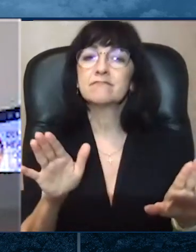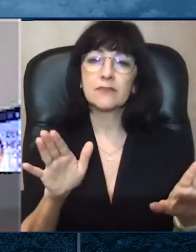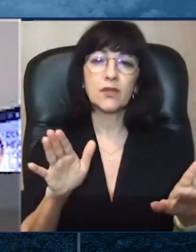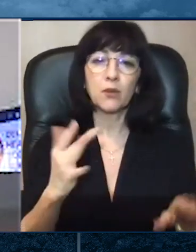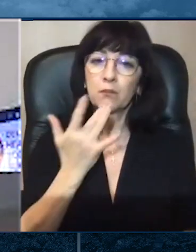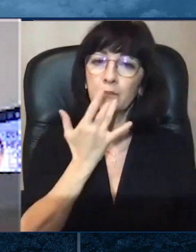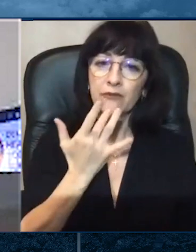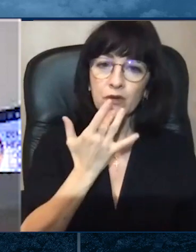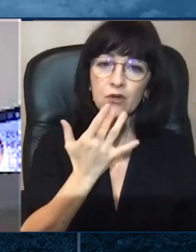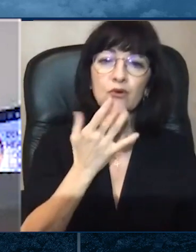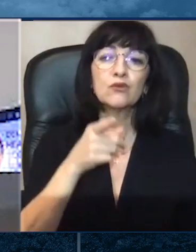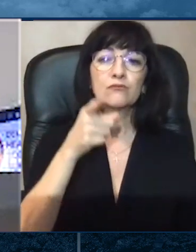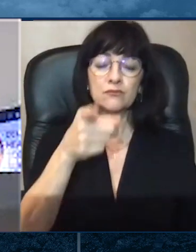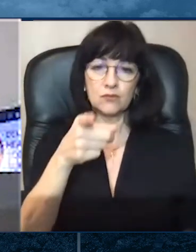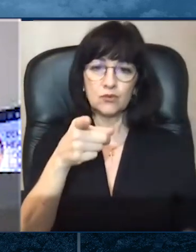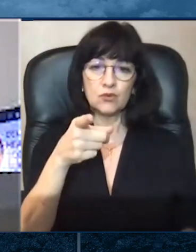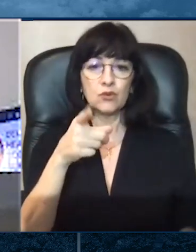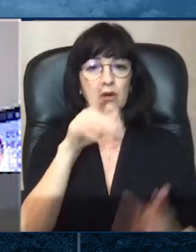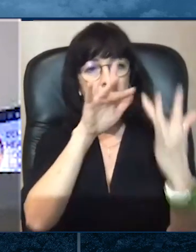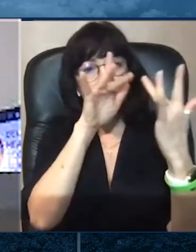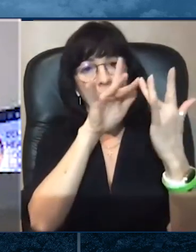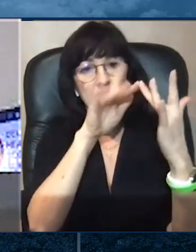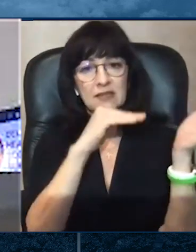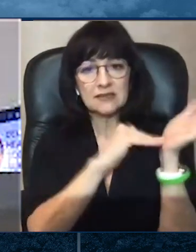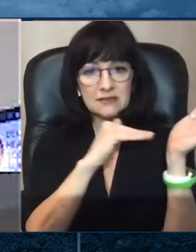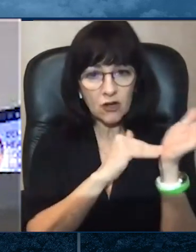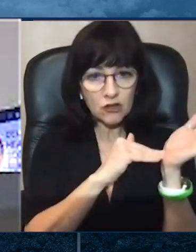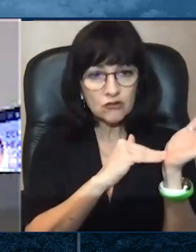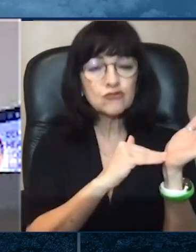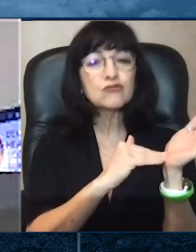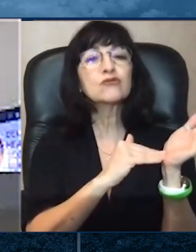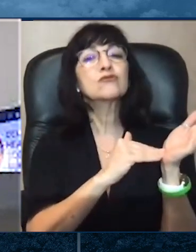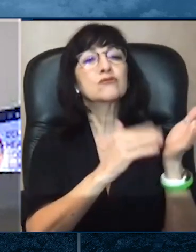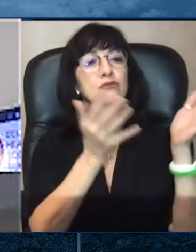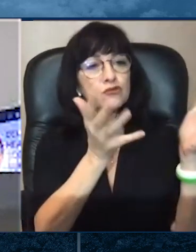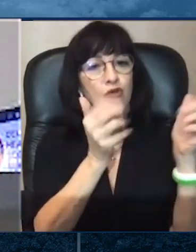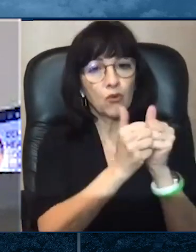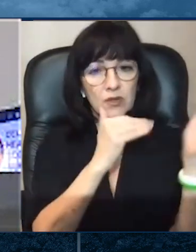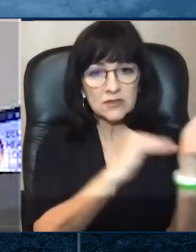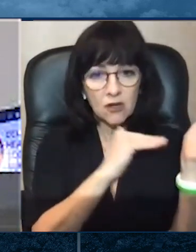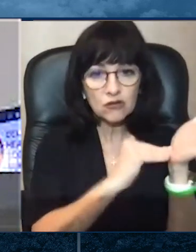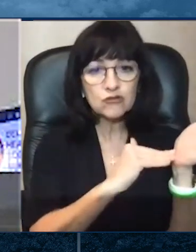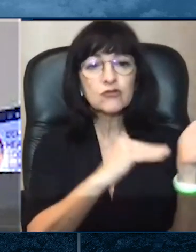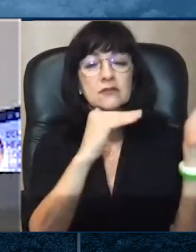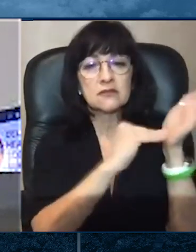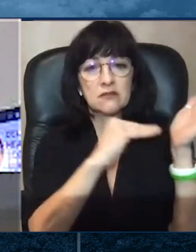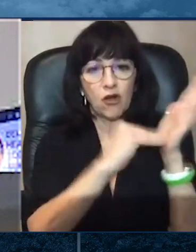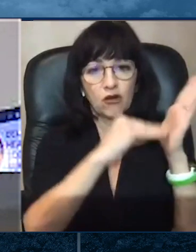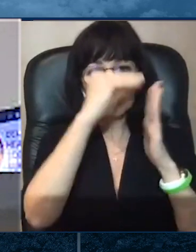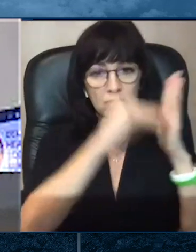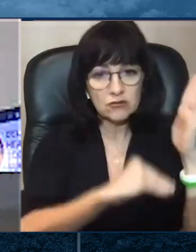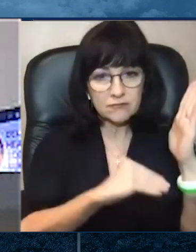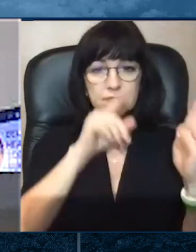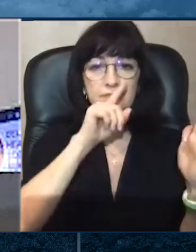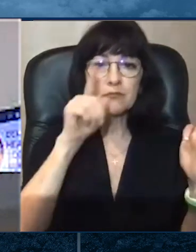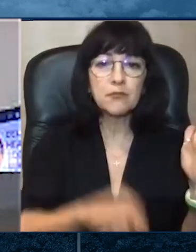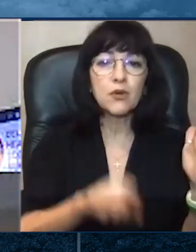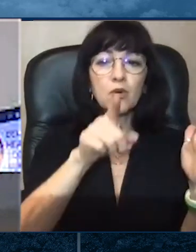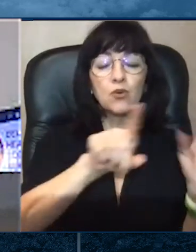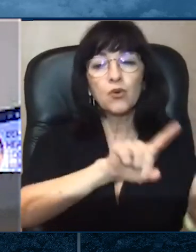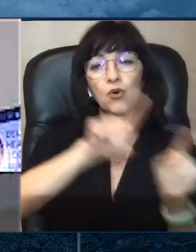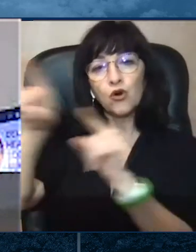enfermas. No se olvide cuáles son los síntomas de coronavirus que son